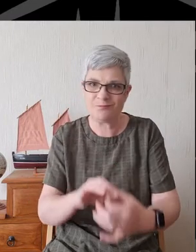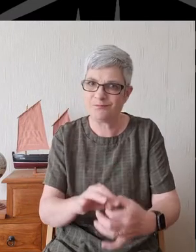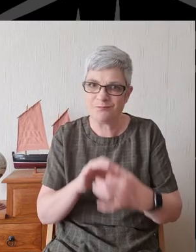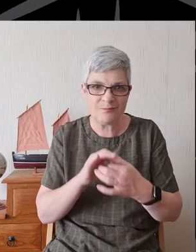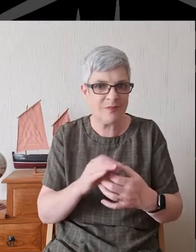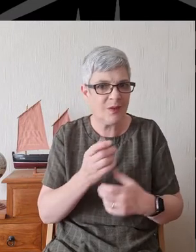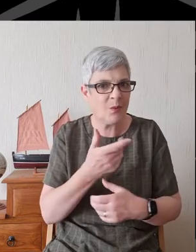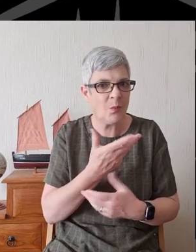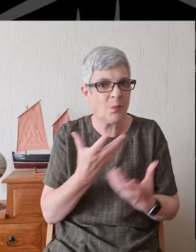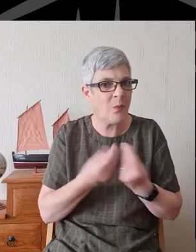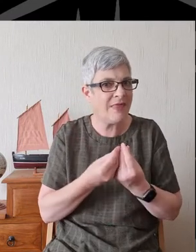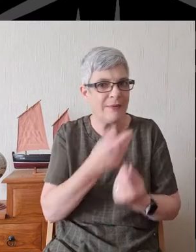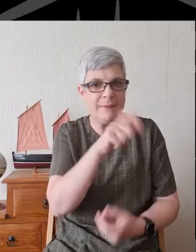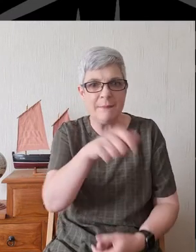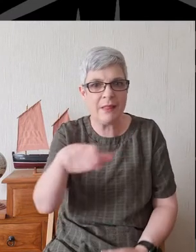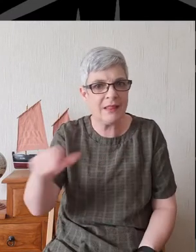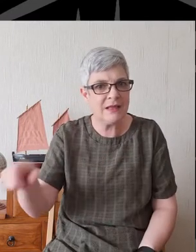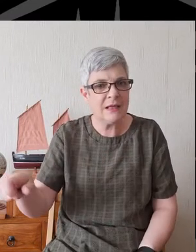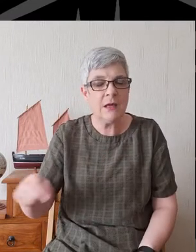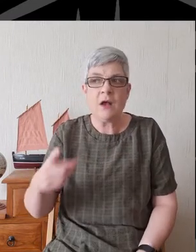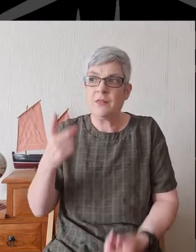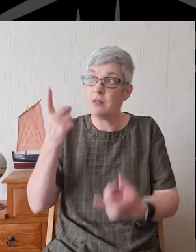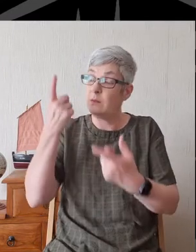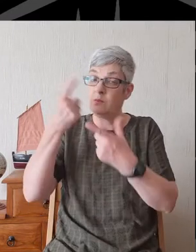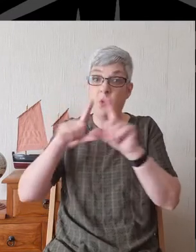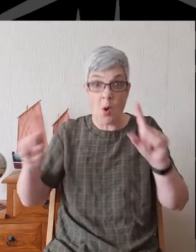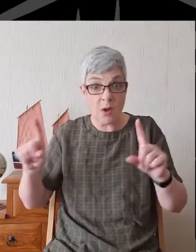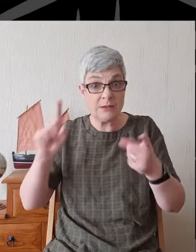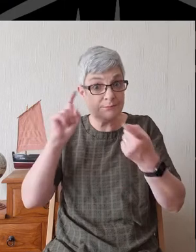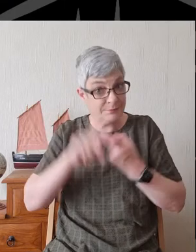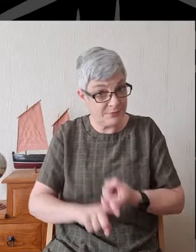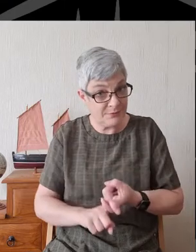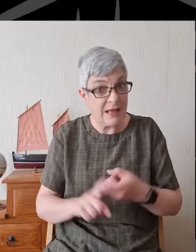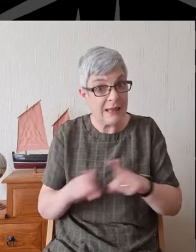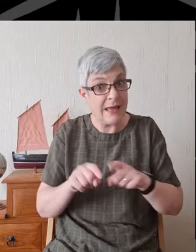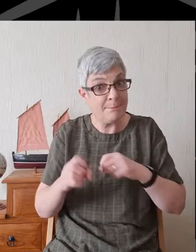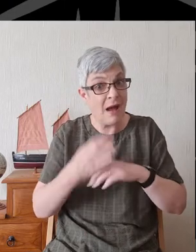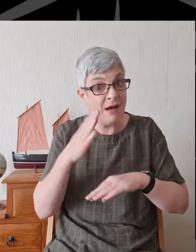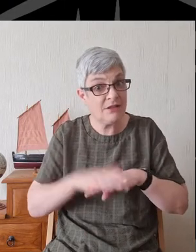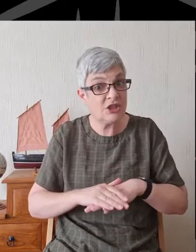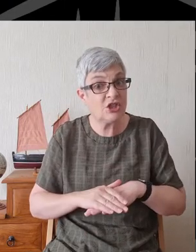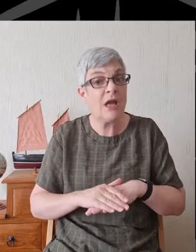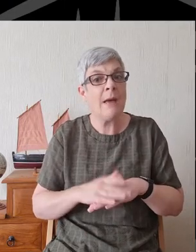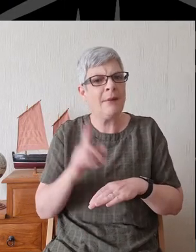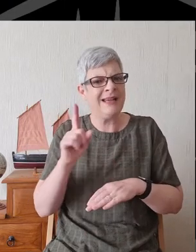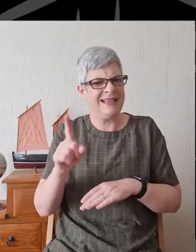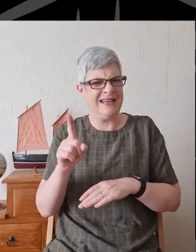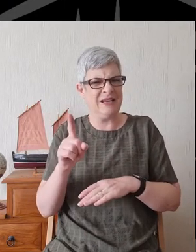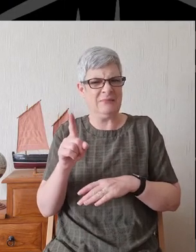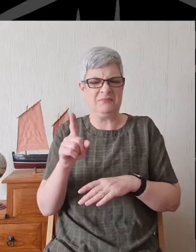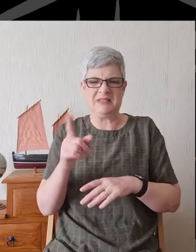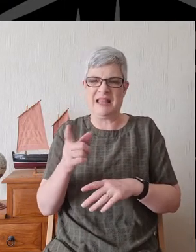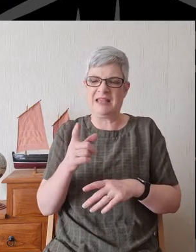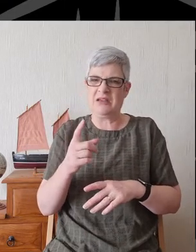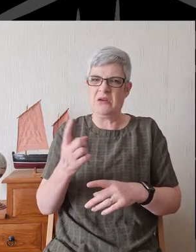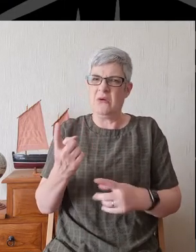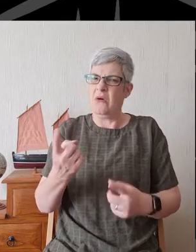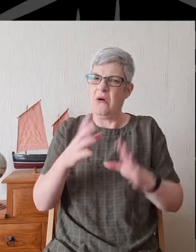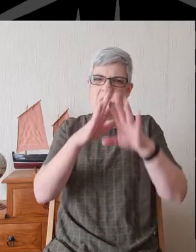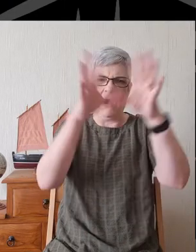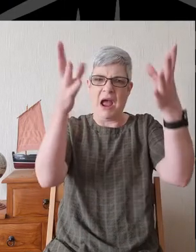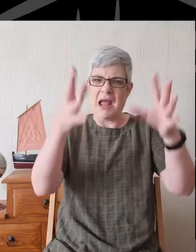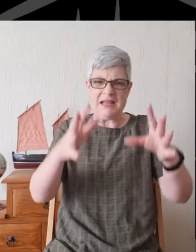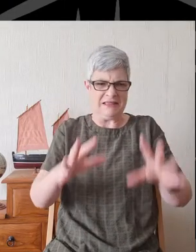The Lord had pledged himself to his people as in, for example, a marriage, but here in open view is a brazen hussy of an idol.